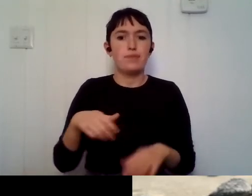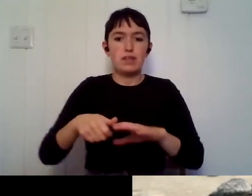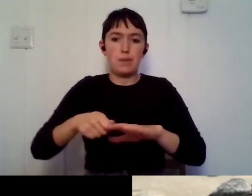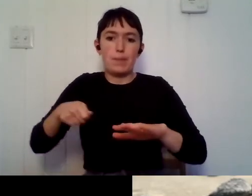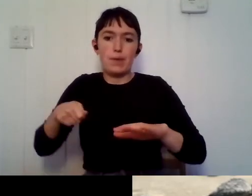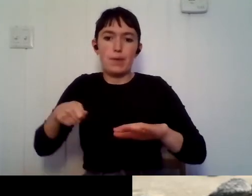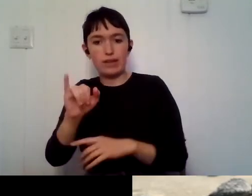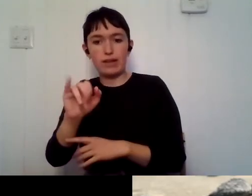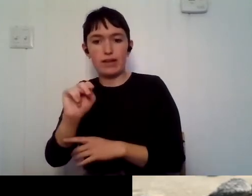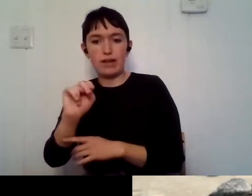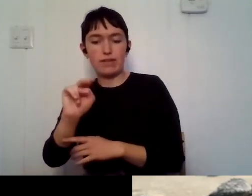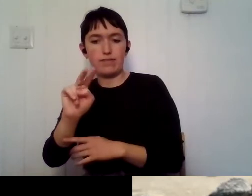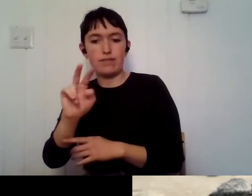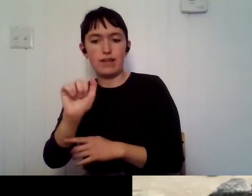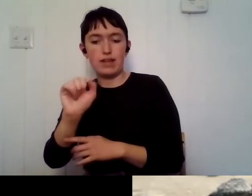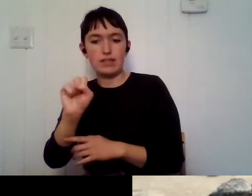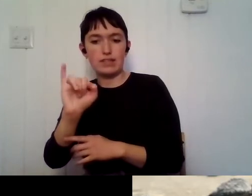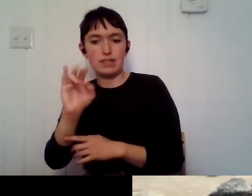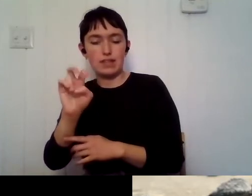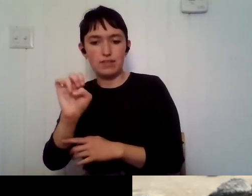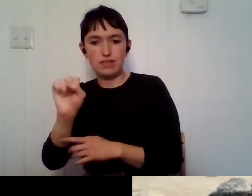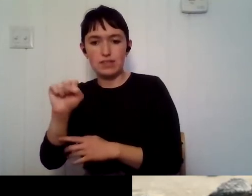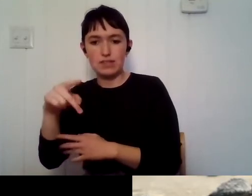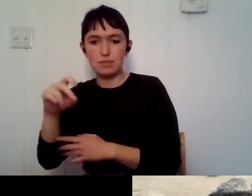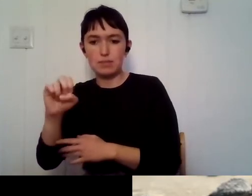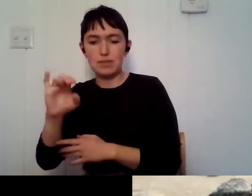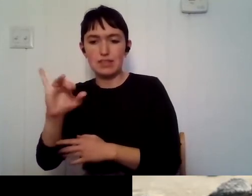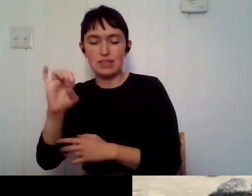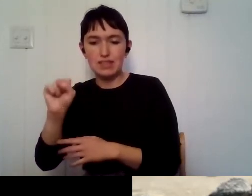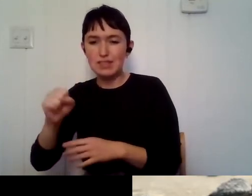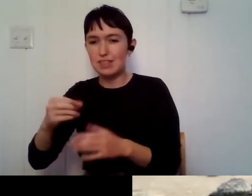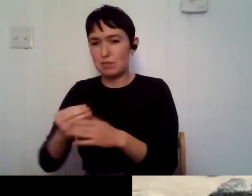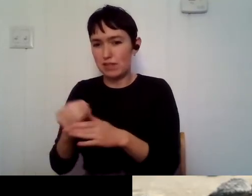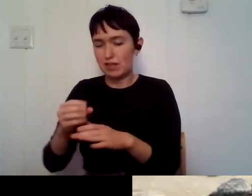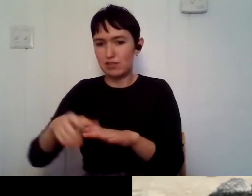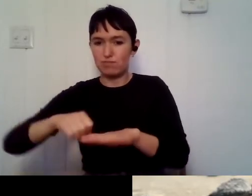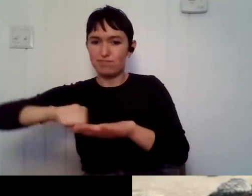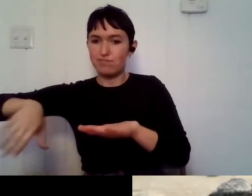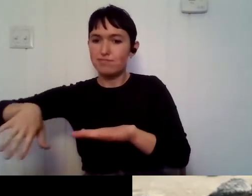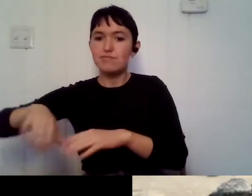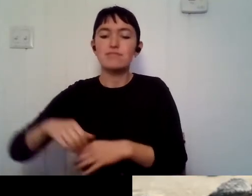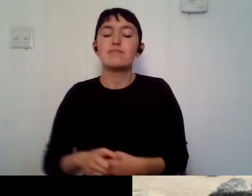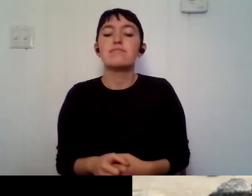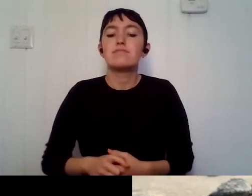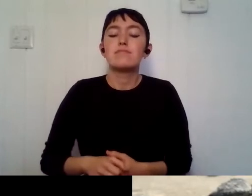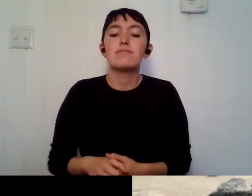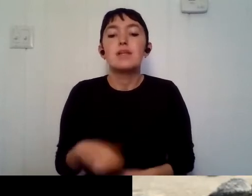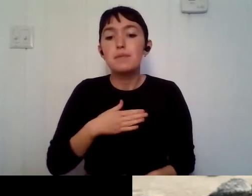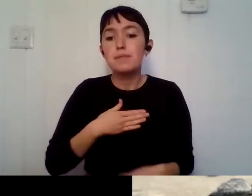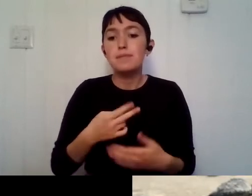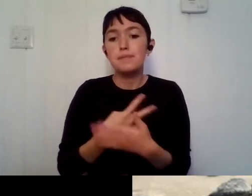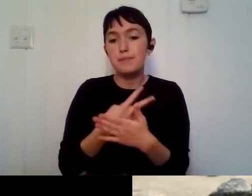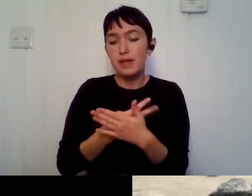and planting, um, um, seeds for them. And then my, um, my actual master's work was